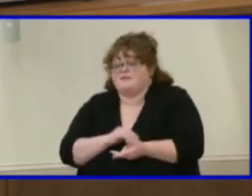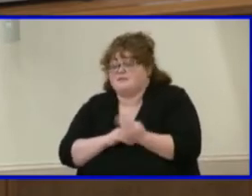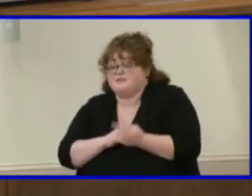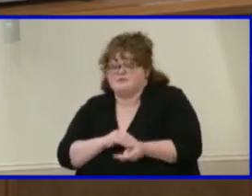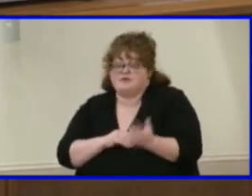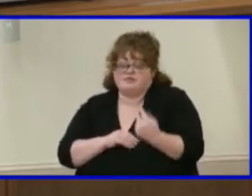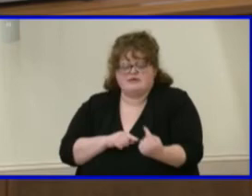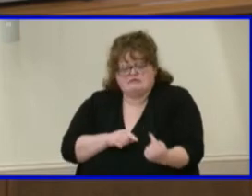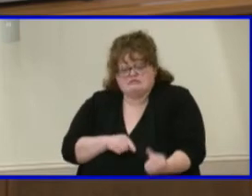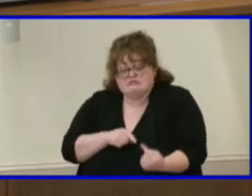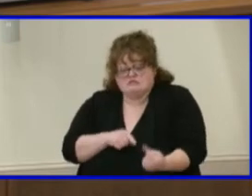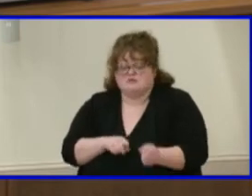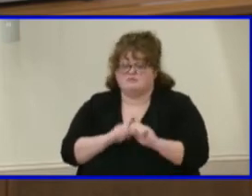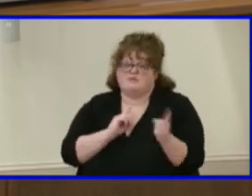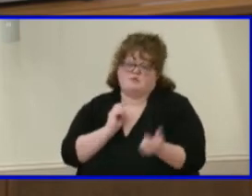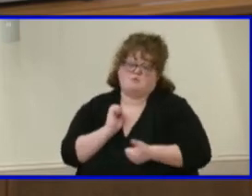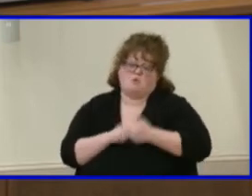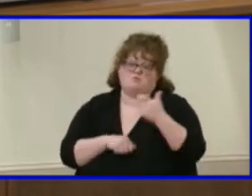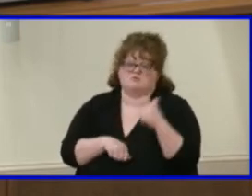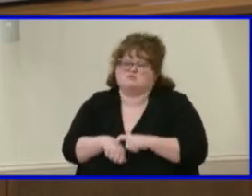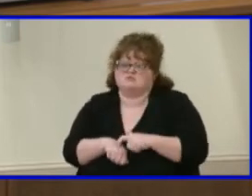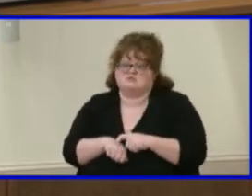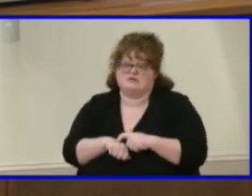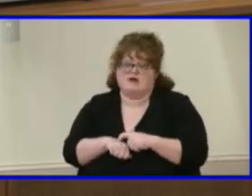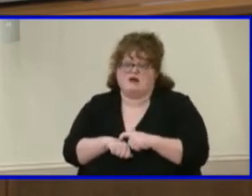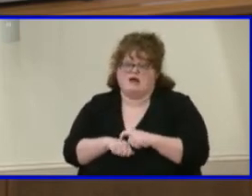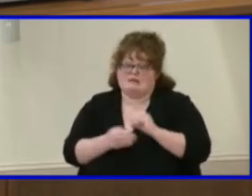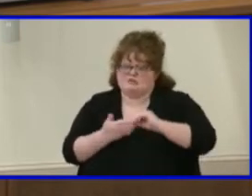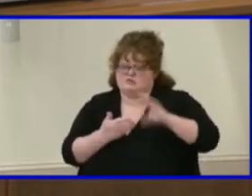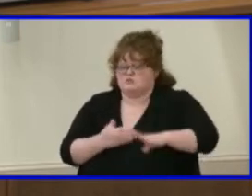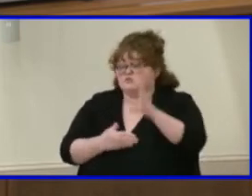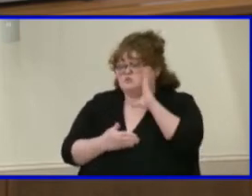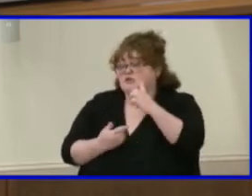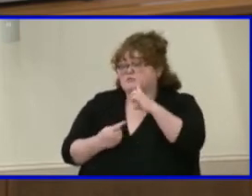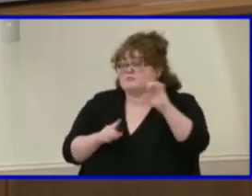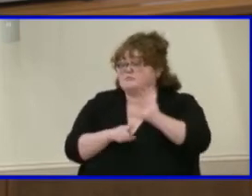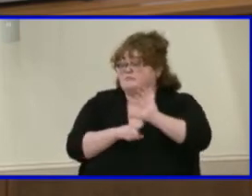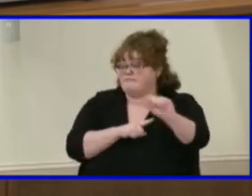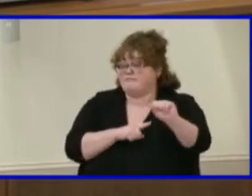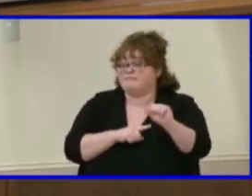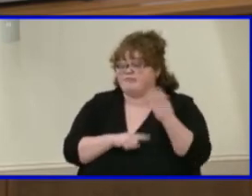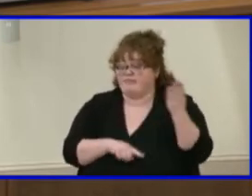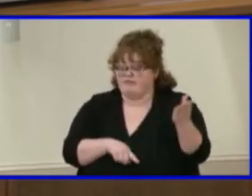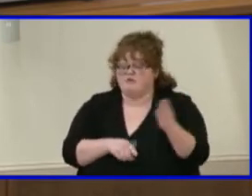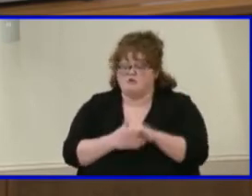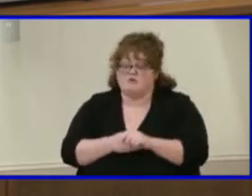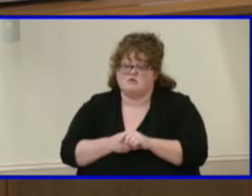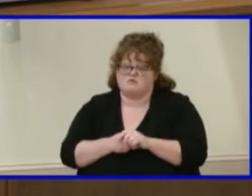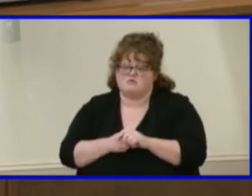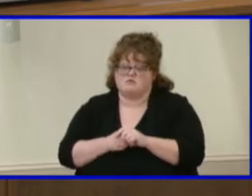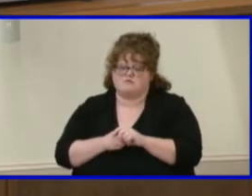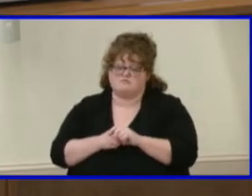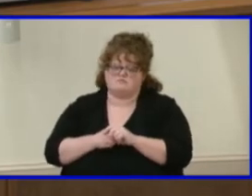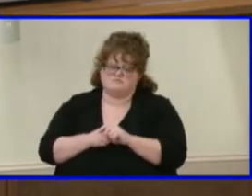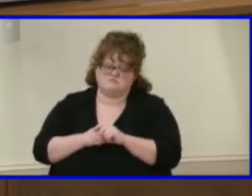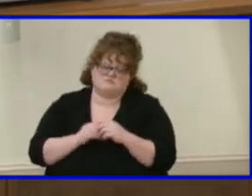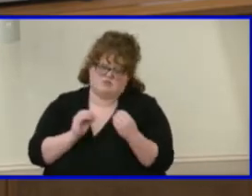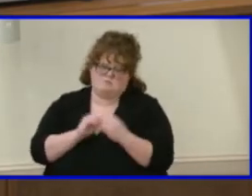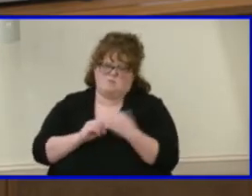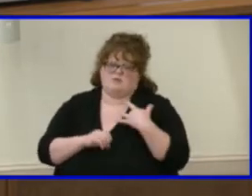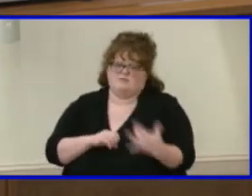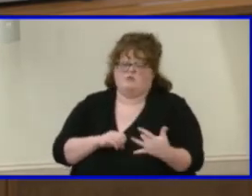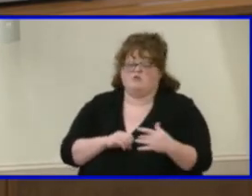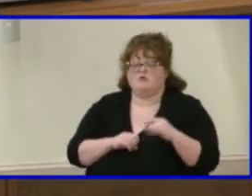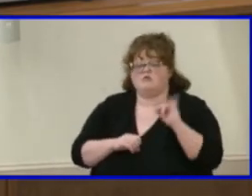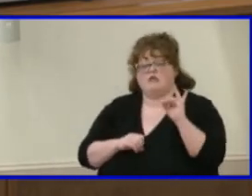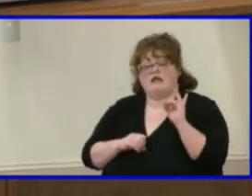very, very high percentage are faring very well at Maggie L Walker. Um, so that's a little more typical, but the, for our ones